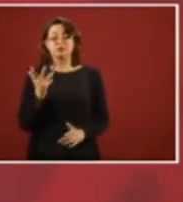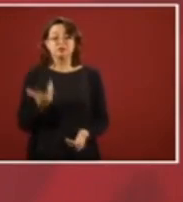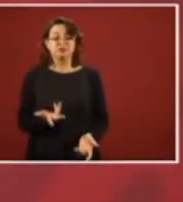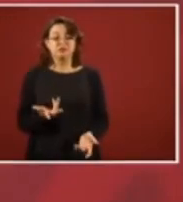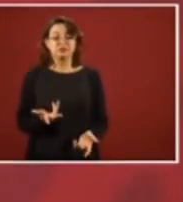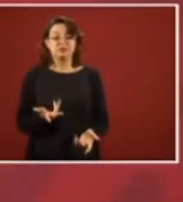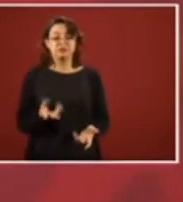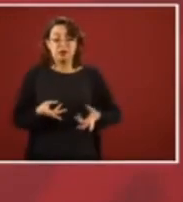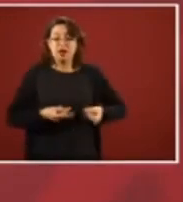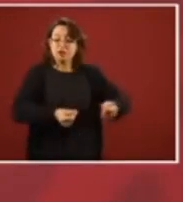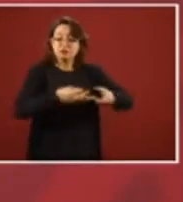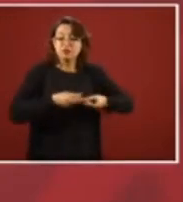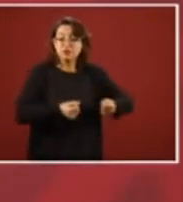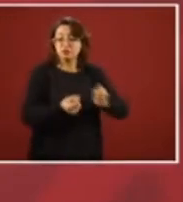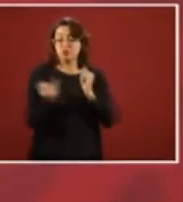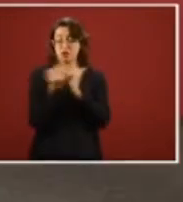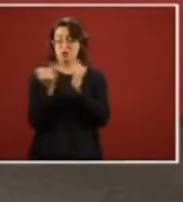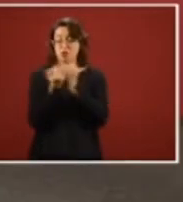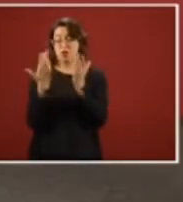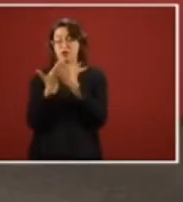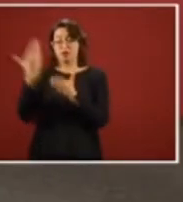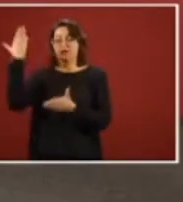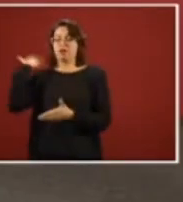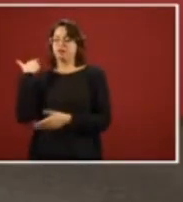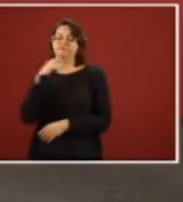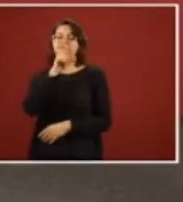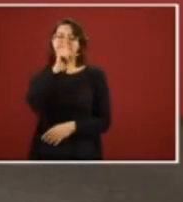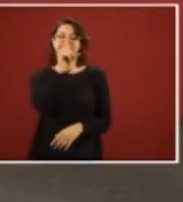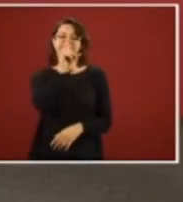it's not going to be more than it used to be.